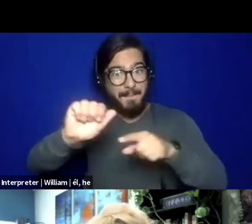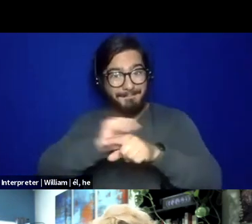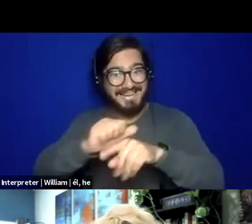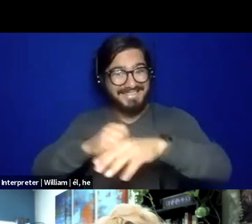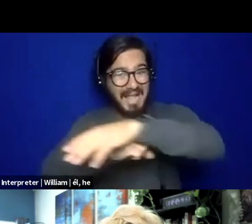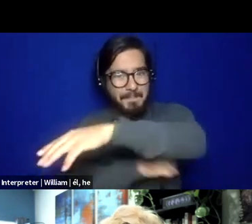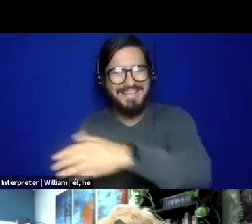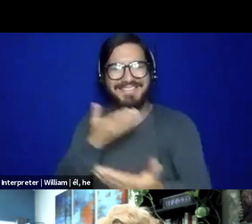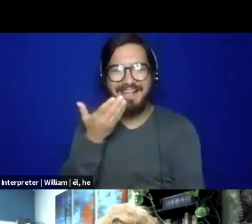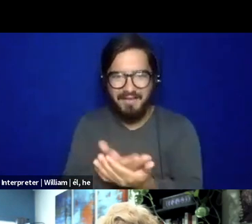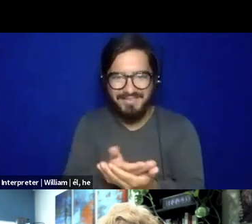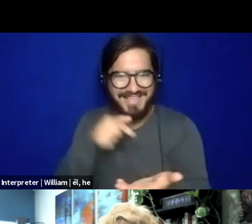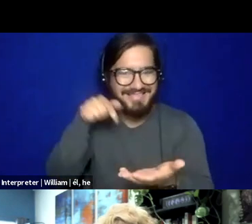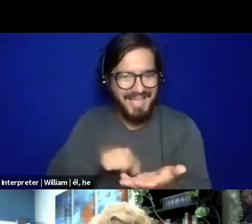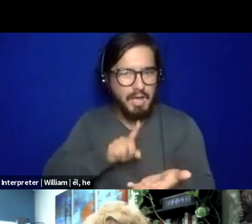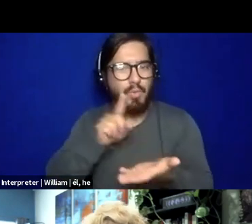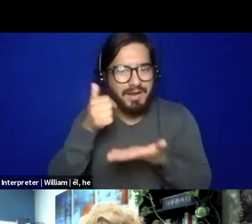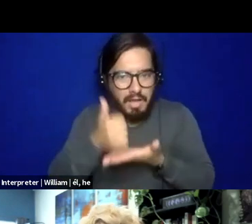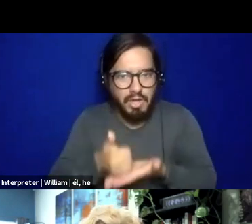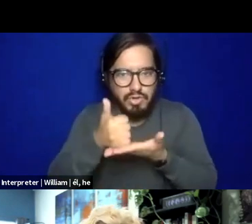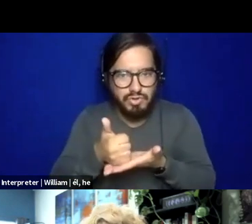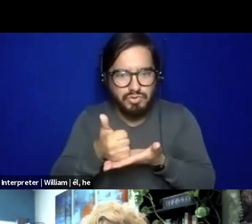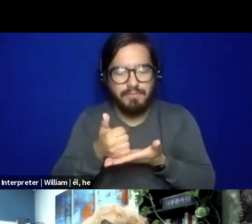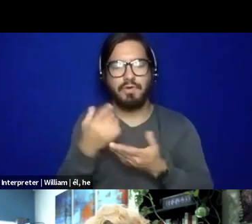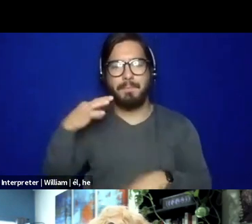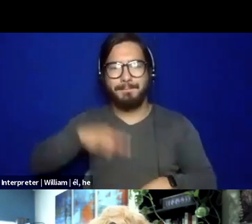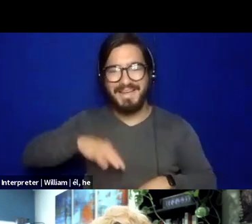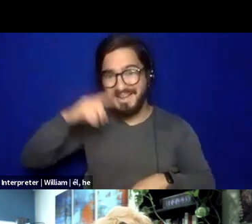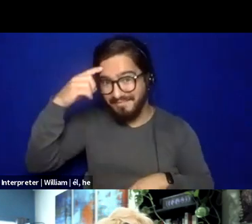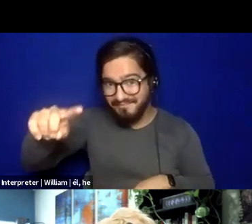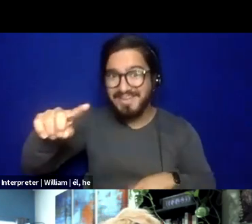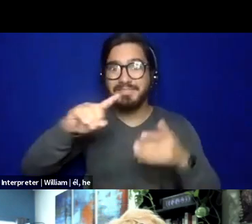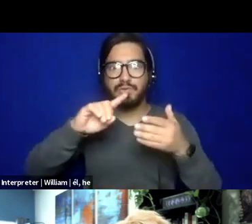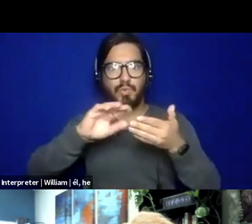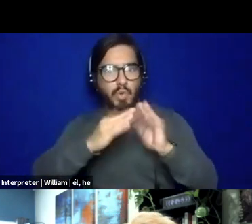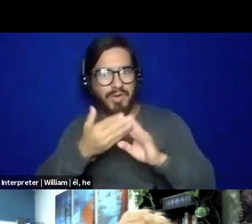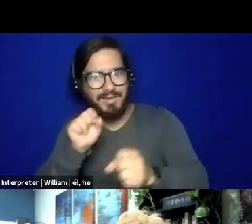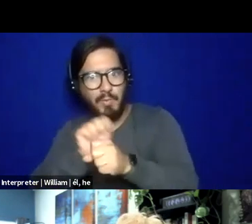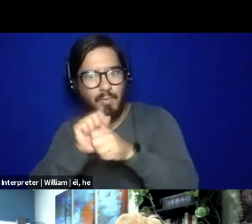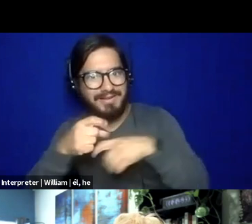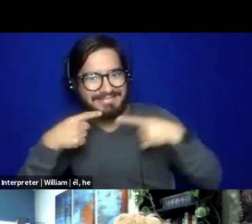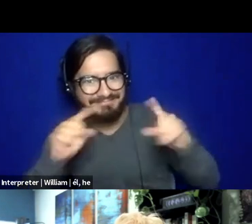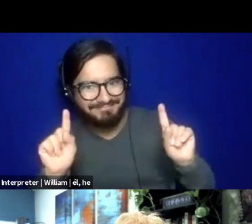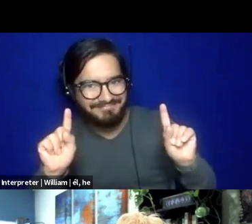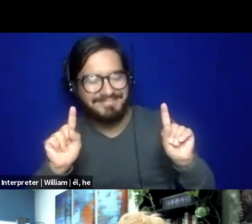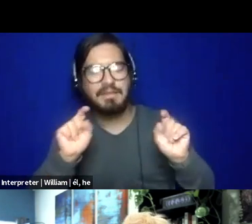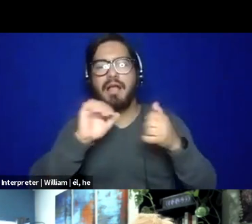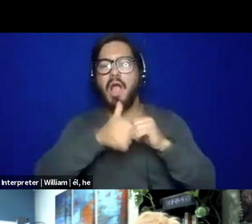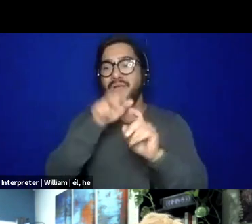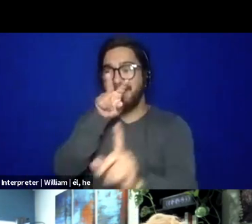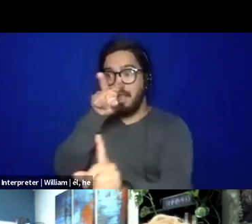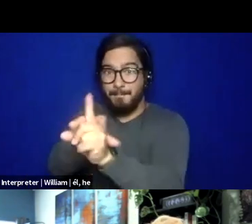is much, much more useful. So like what is working in our communities and how do we replicate that in ways that are meaningful to people?